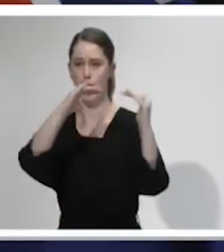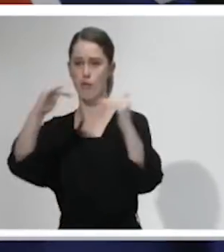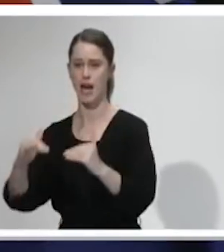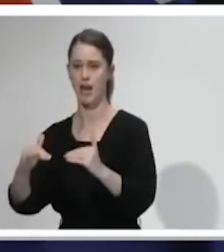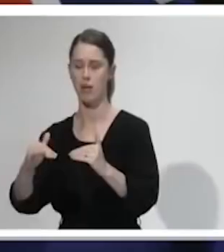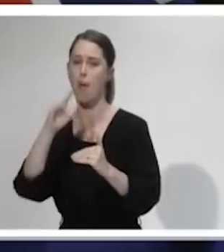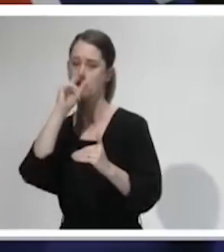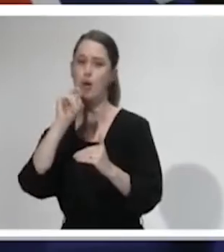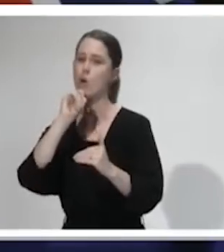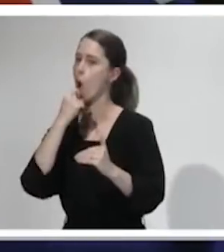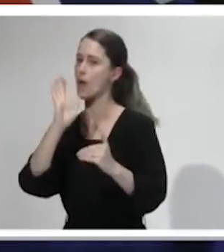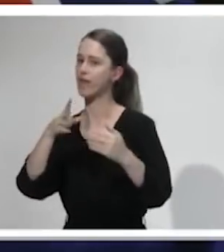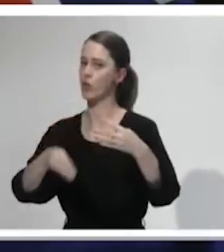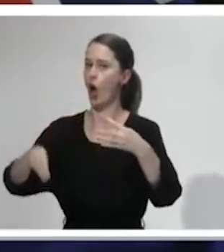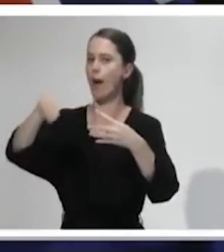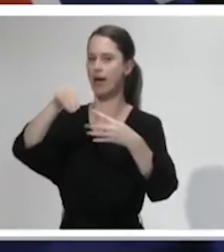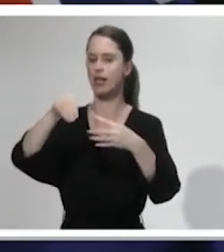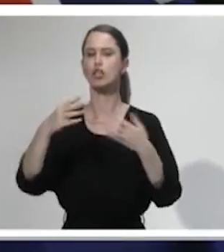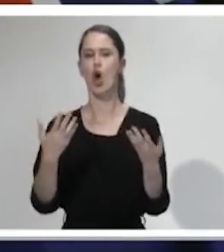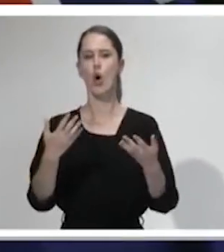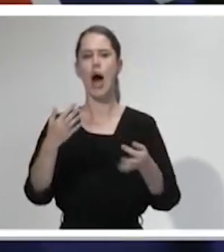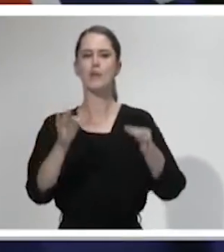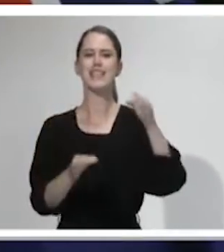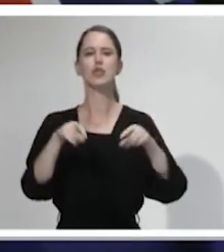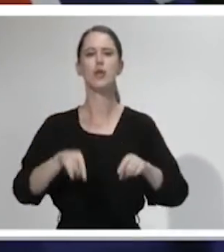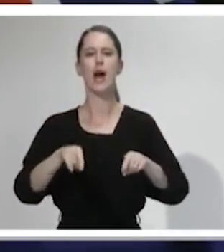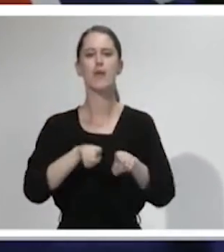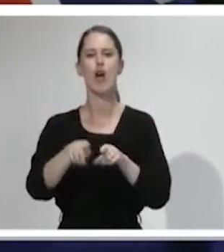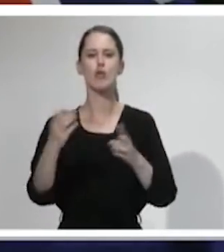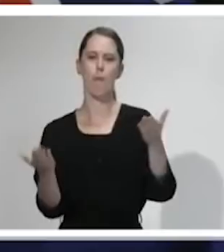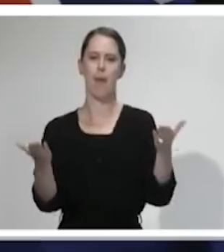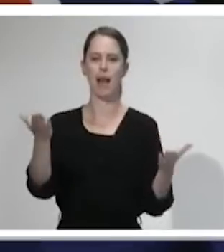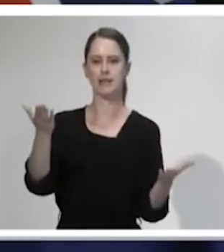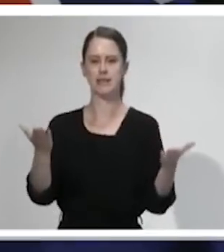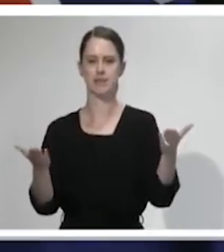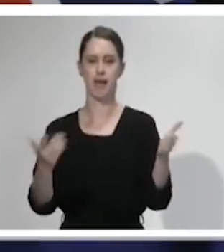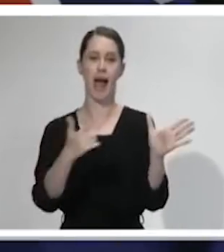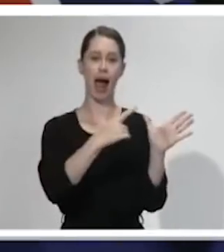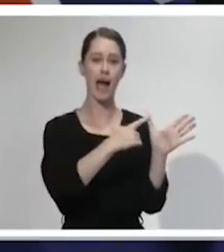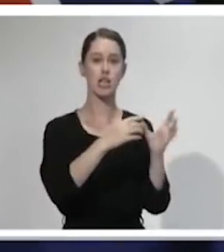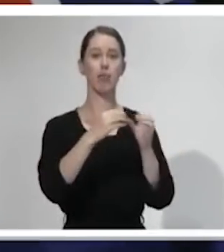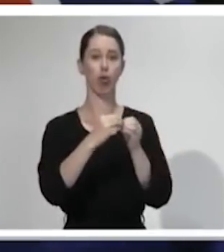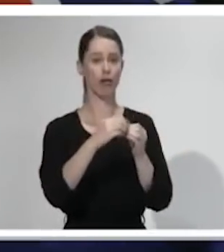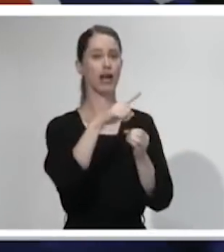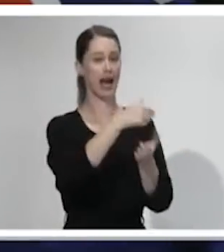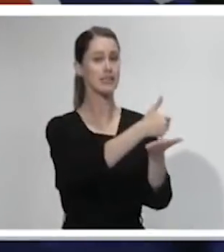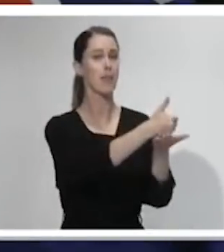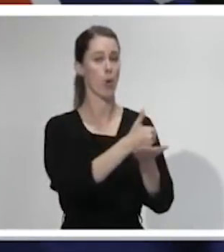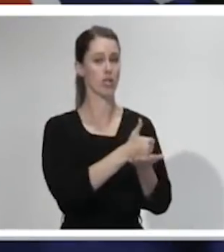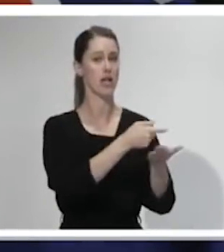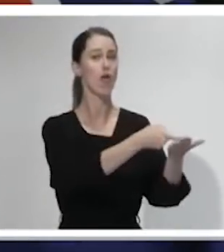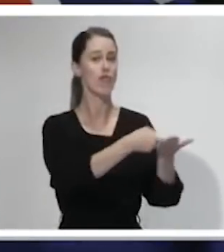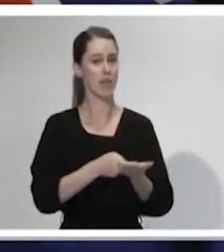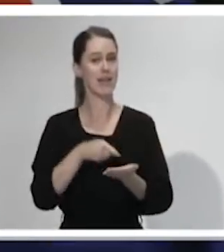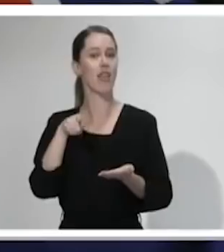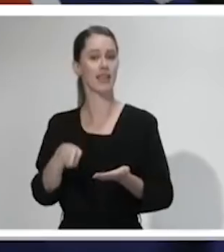Ultimately, we have taken a balanced approach, and one that the Director General of Health not only supported, but also